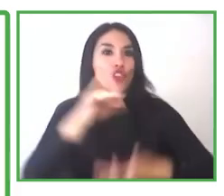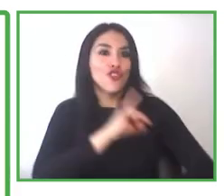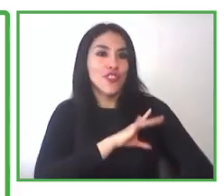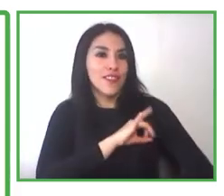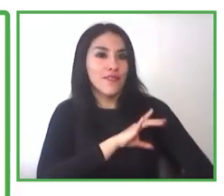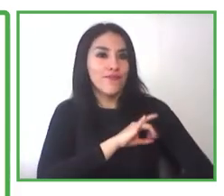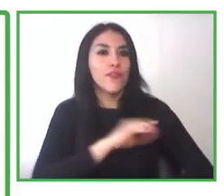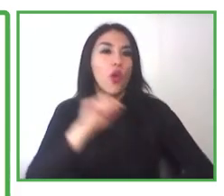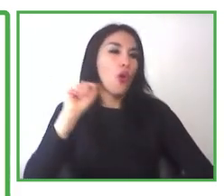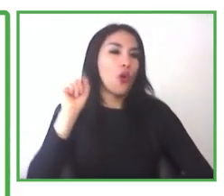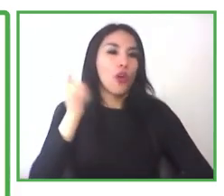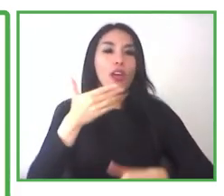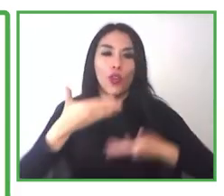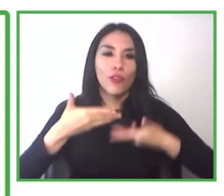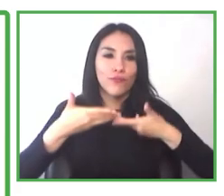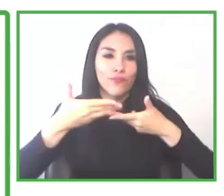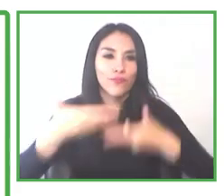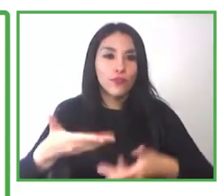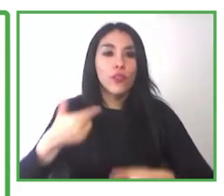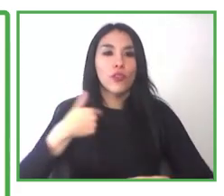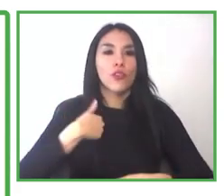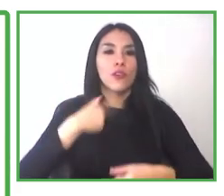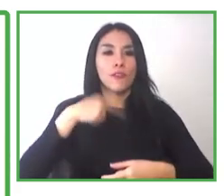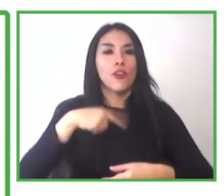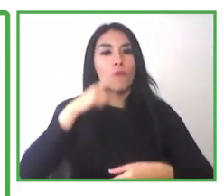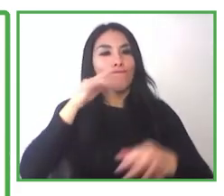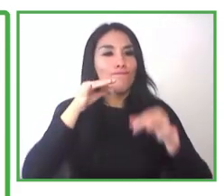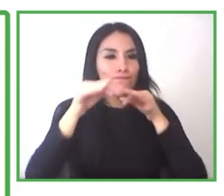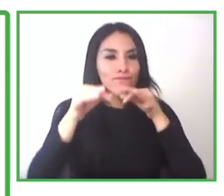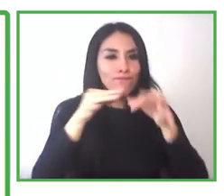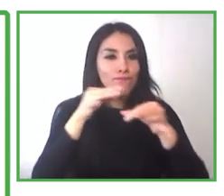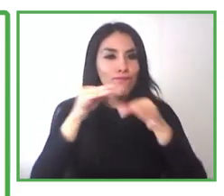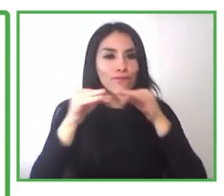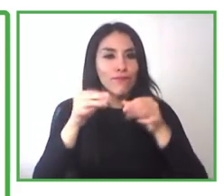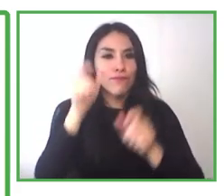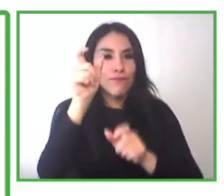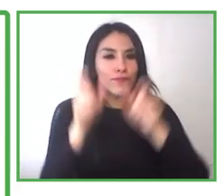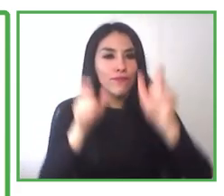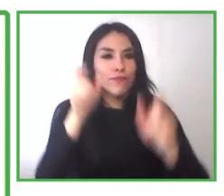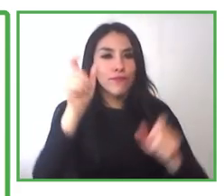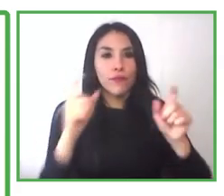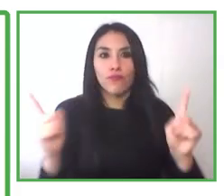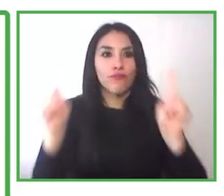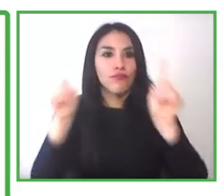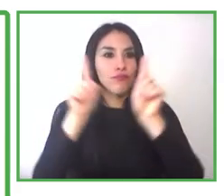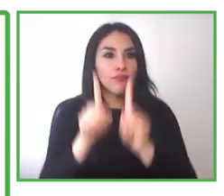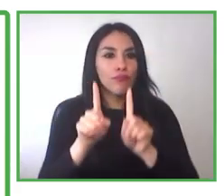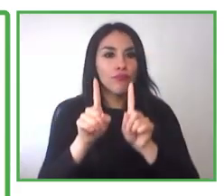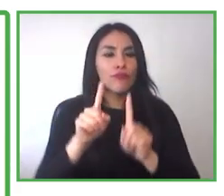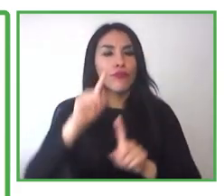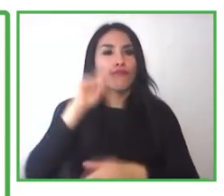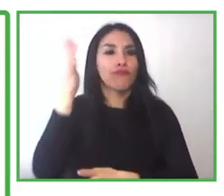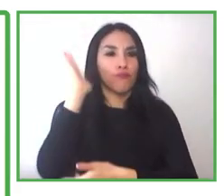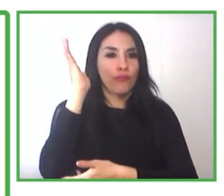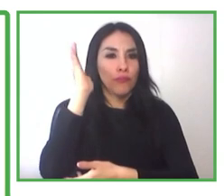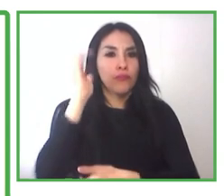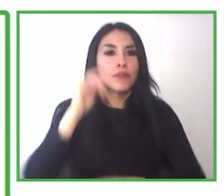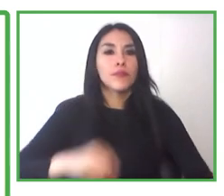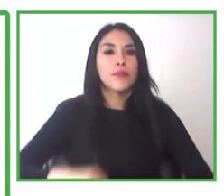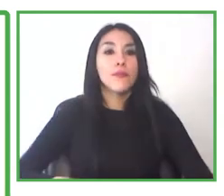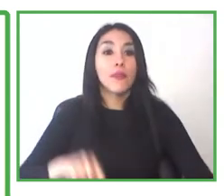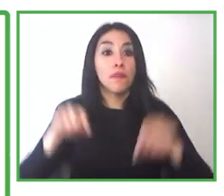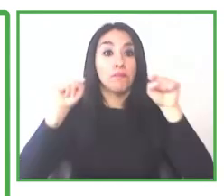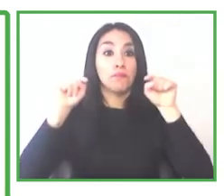introductions of what our presenters will be mentioning today, I'd like to briefly tell you what is Chile Valora